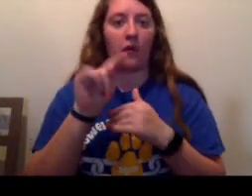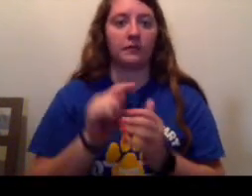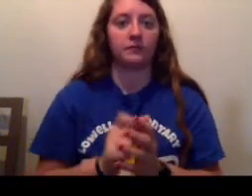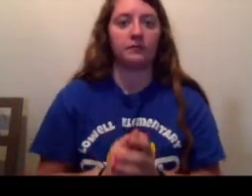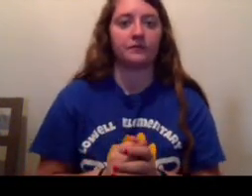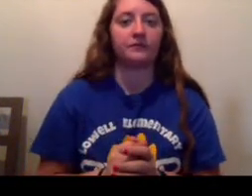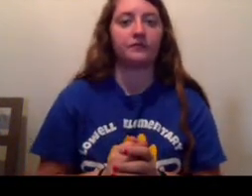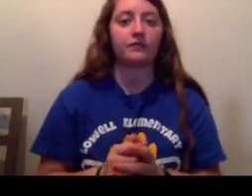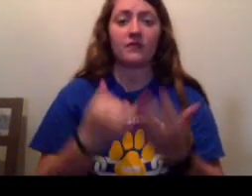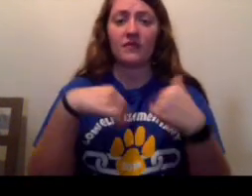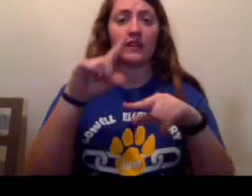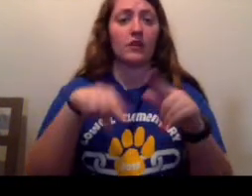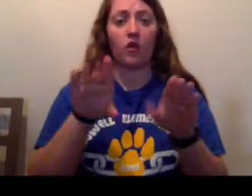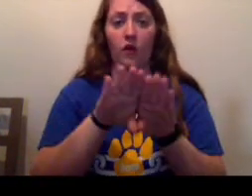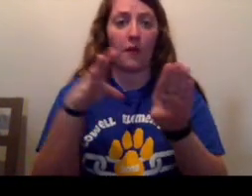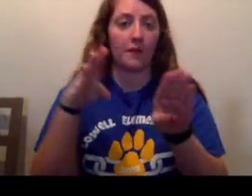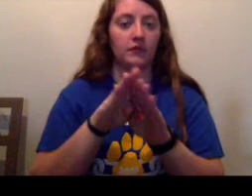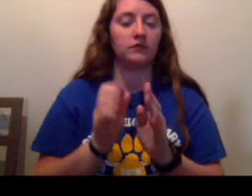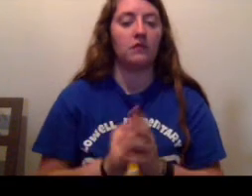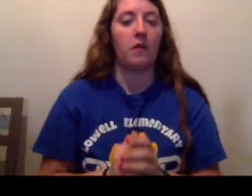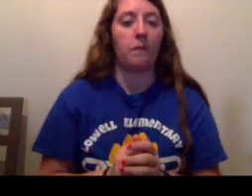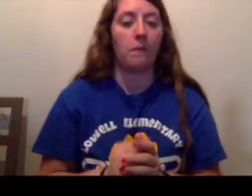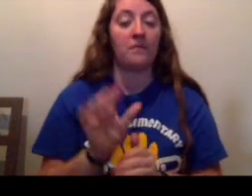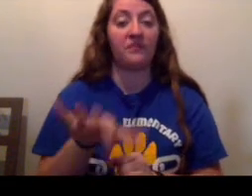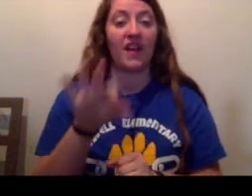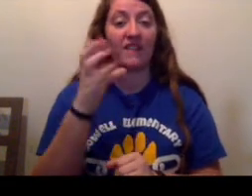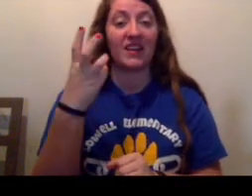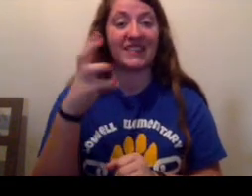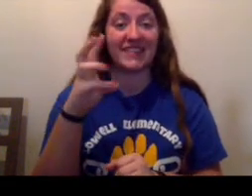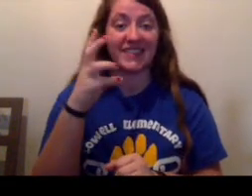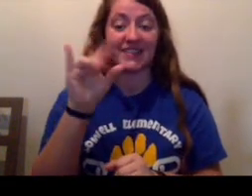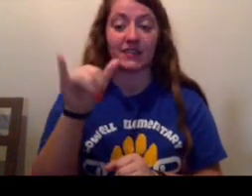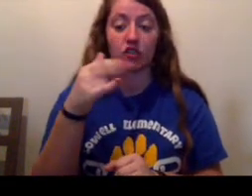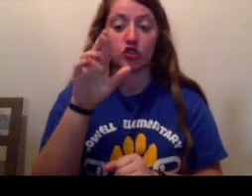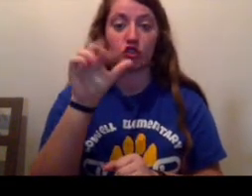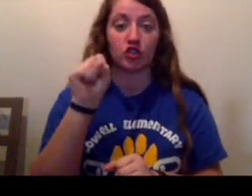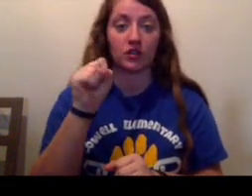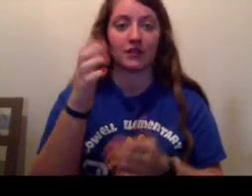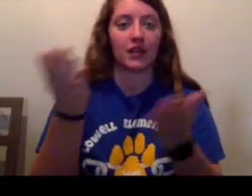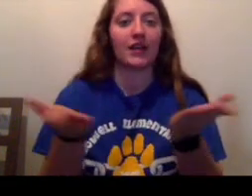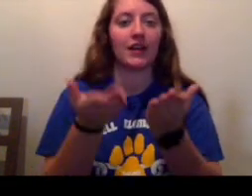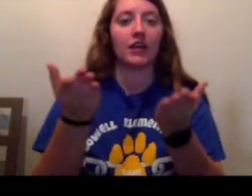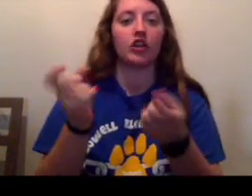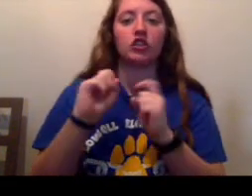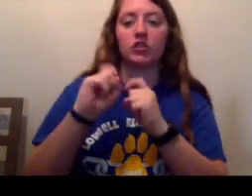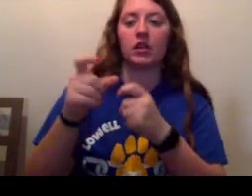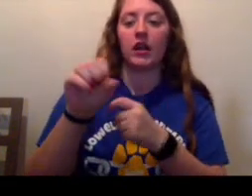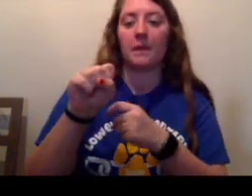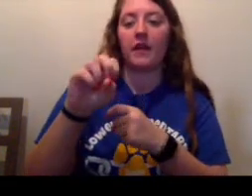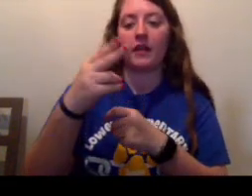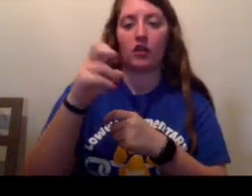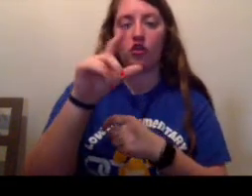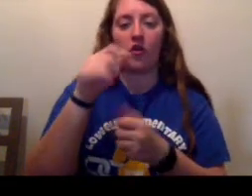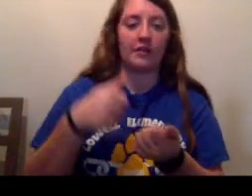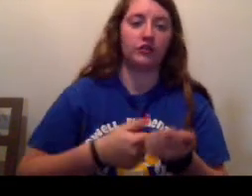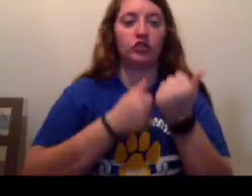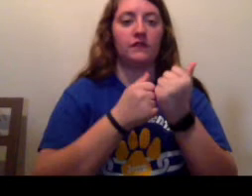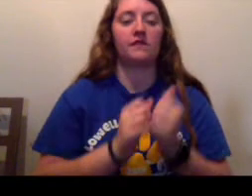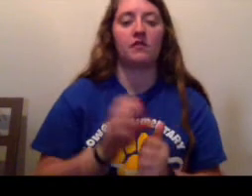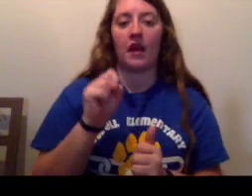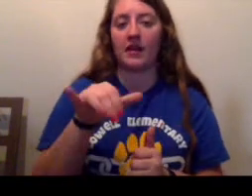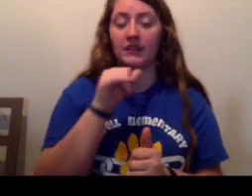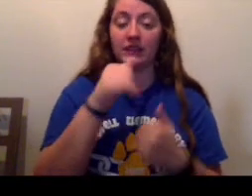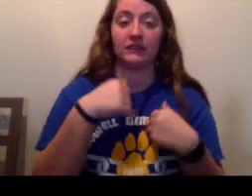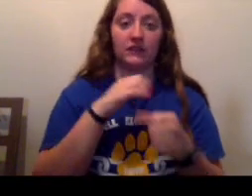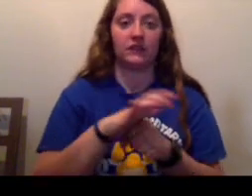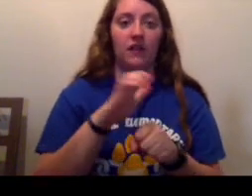He still couldn't get the lid off. I found 16 jars. Here, hand me the shovel. Stanley didn't have a